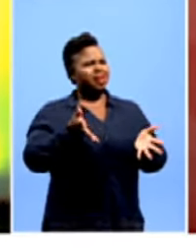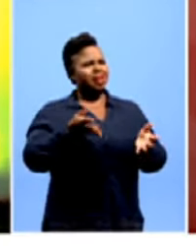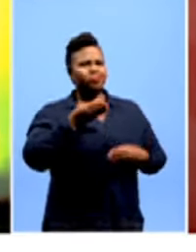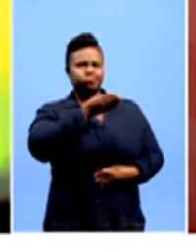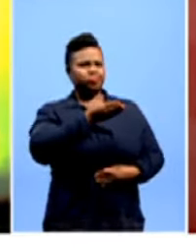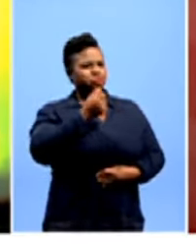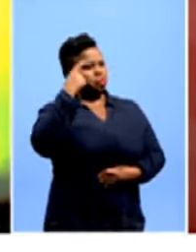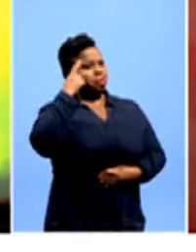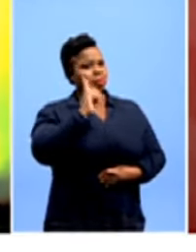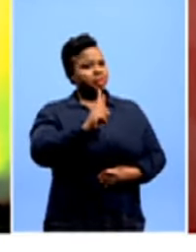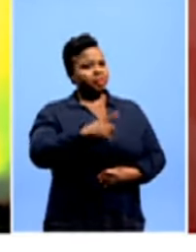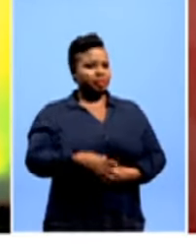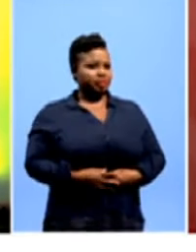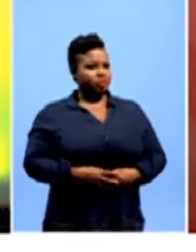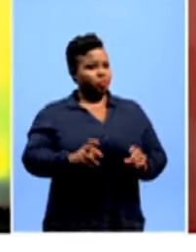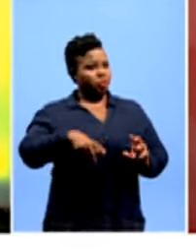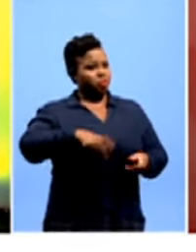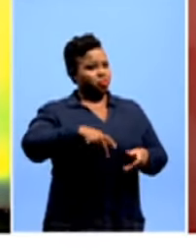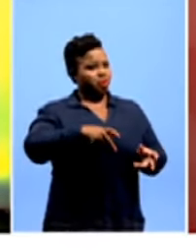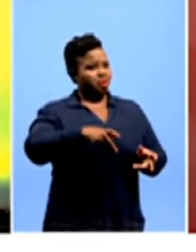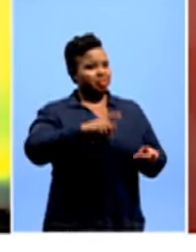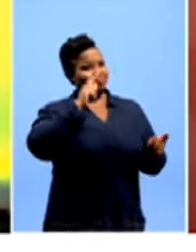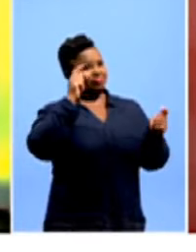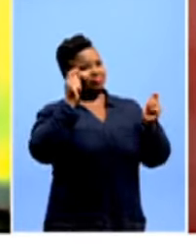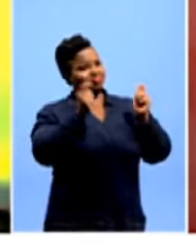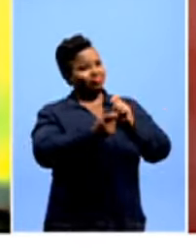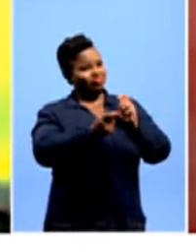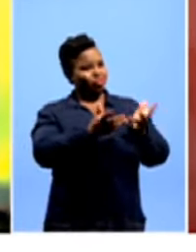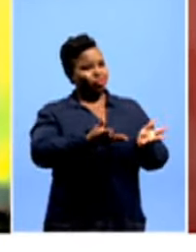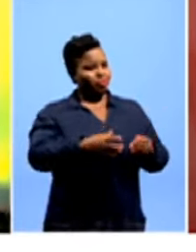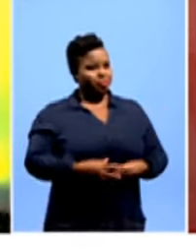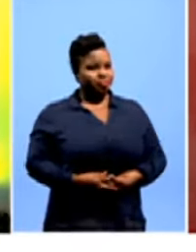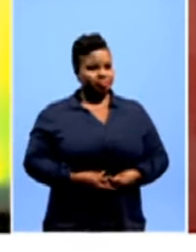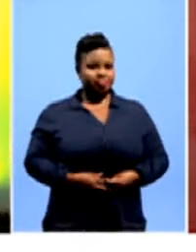What are your thoughts? I mean, you know, is rugby transforming quickly enough?